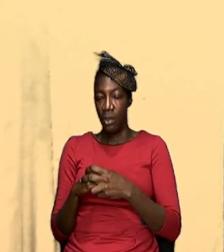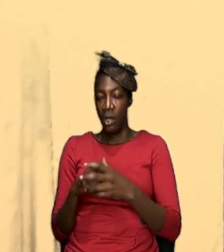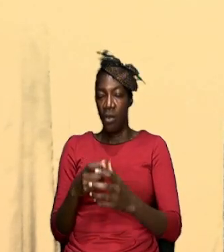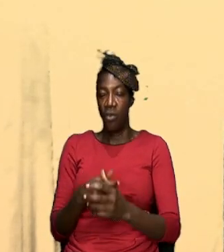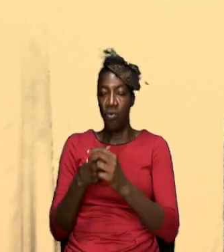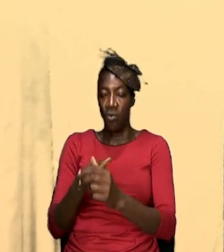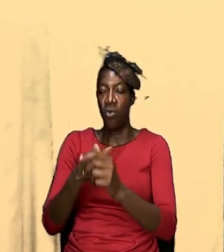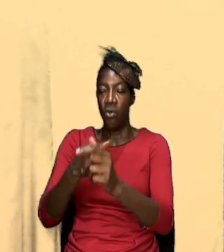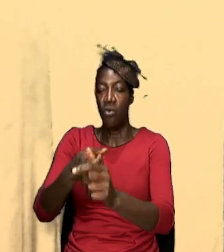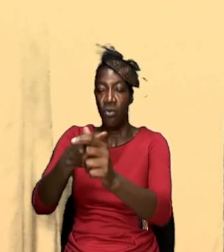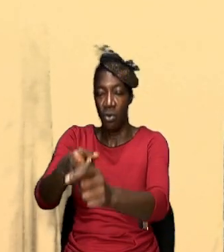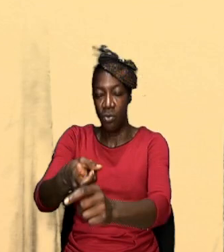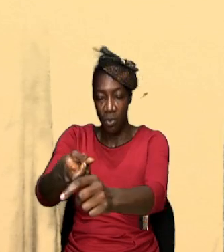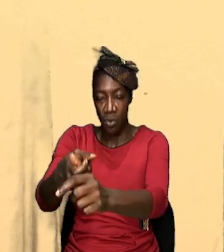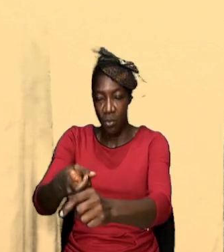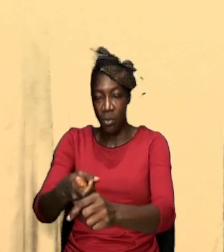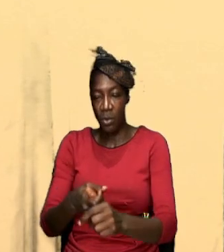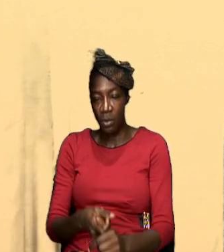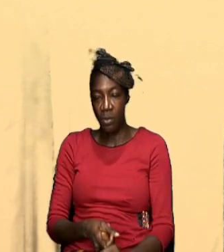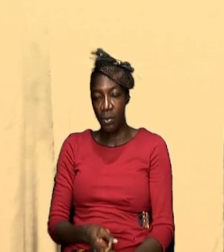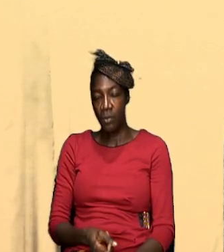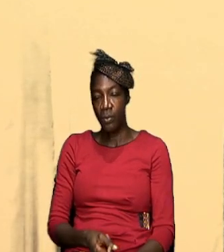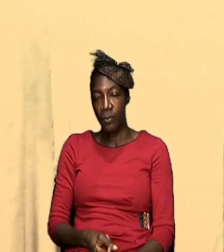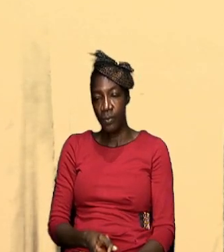the aisle yes that is good because